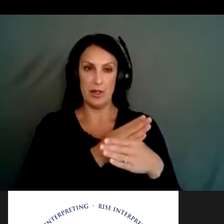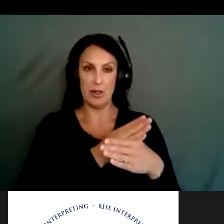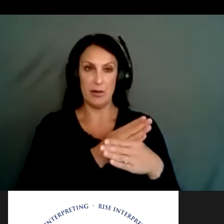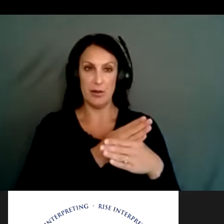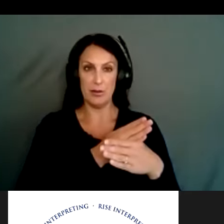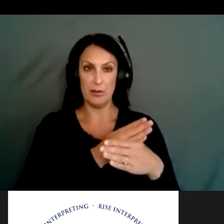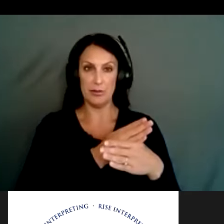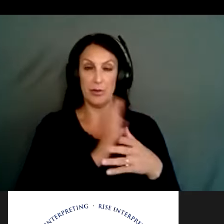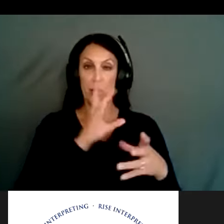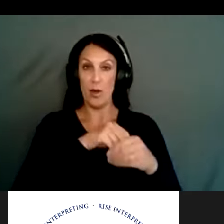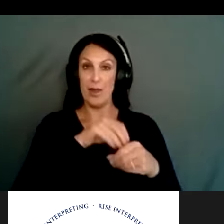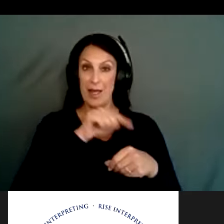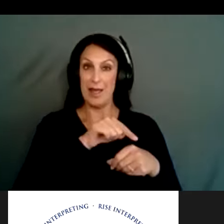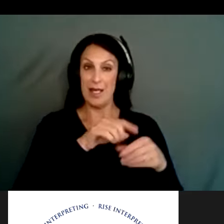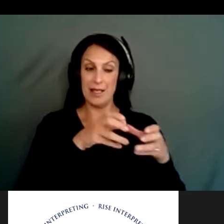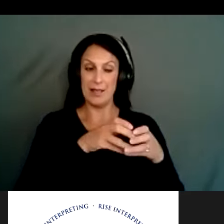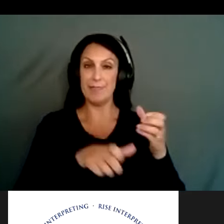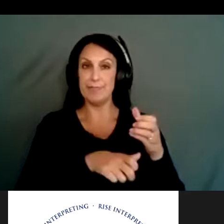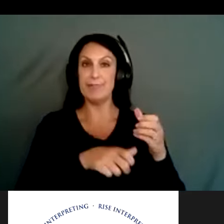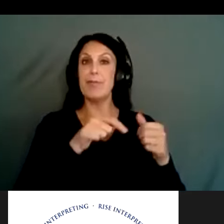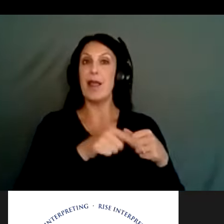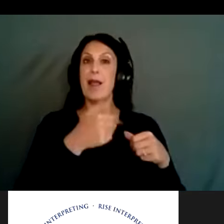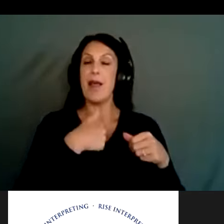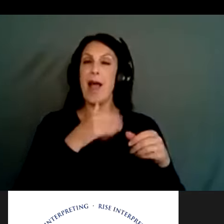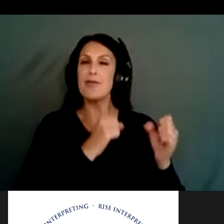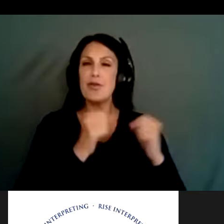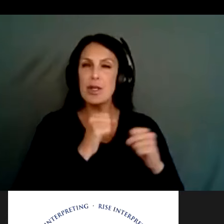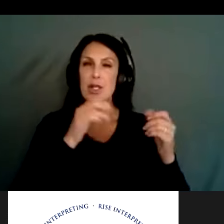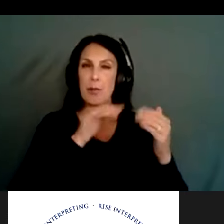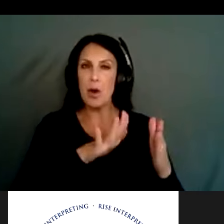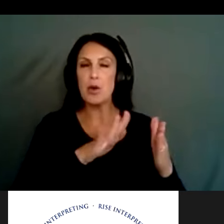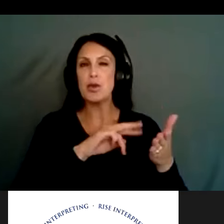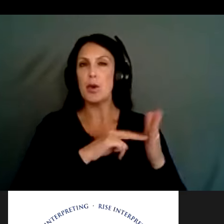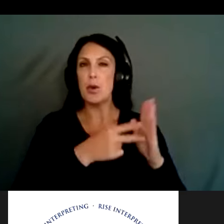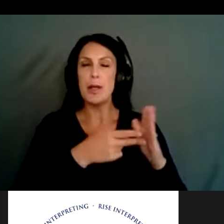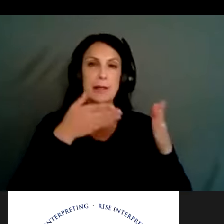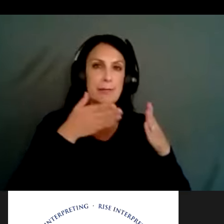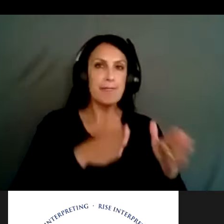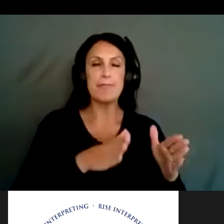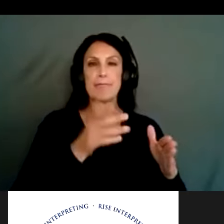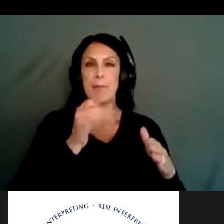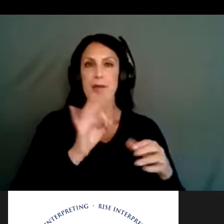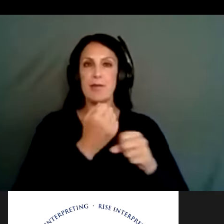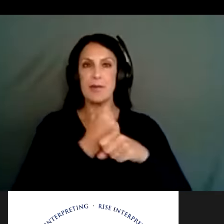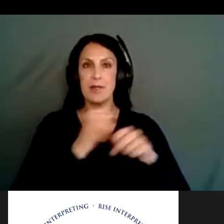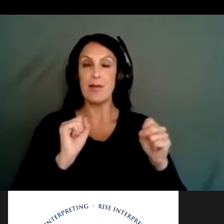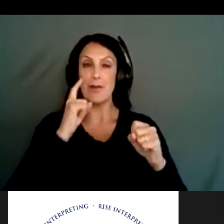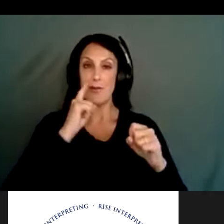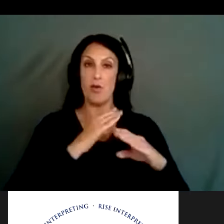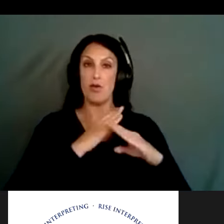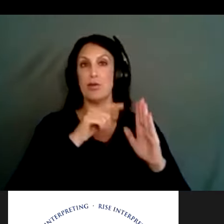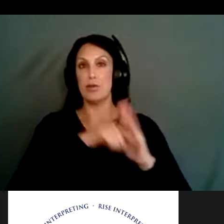with this, within this subcommittee, uh, the strategic approaches of means safety and expansion and integration of suicide prevention